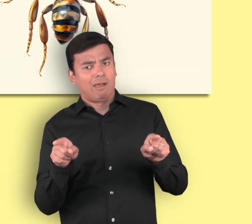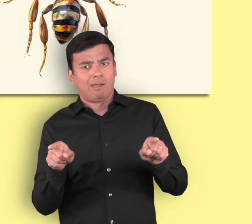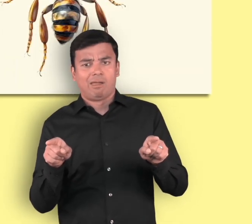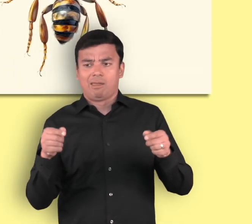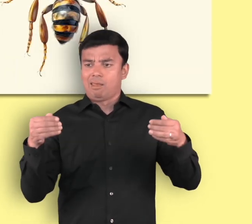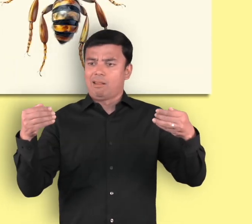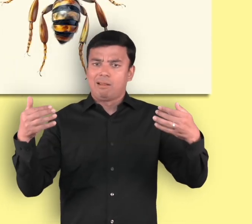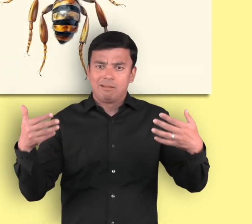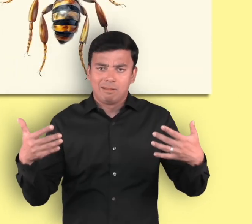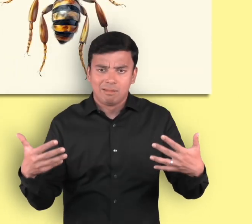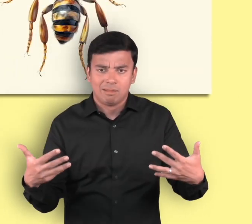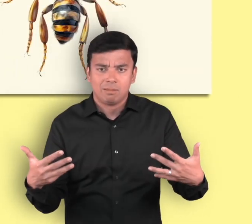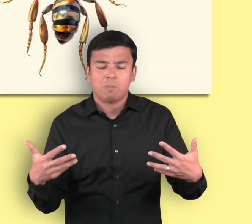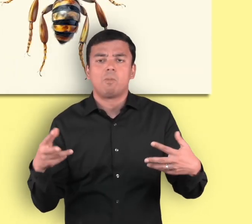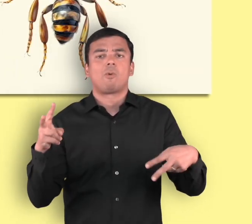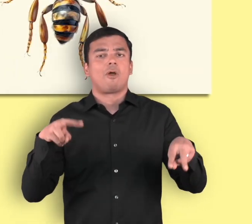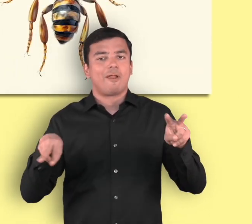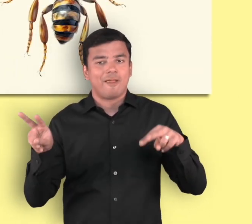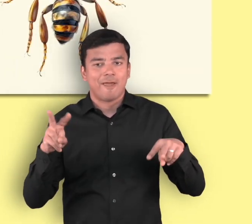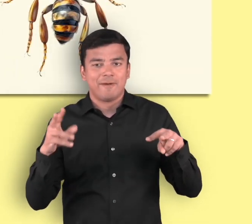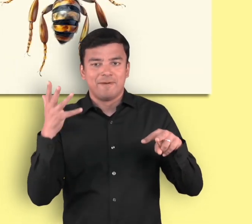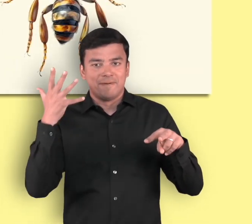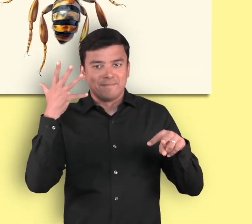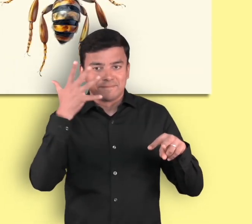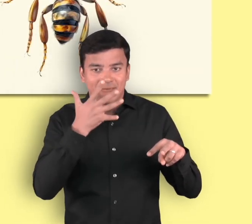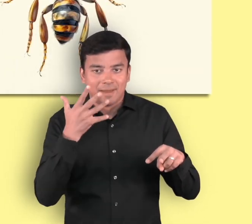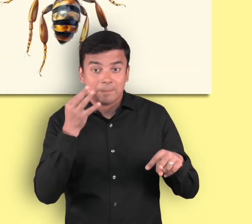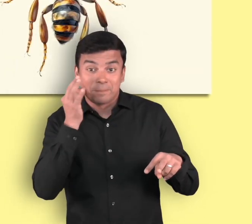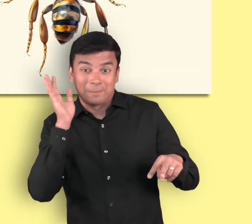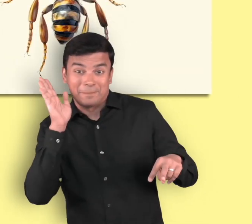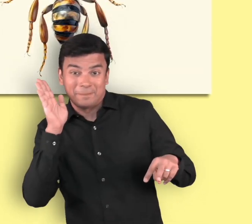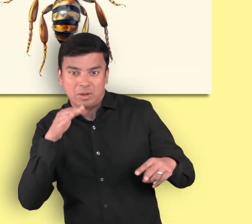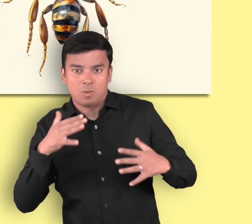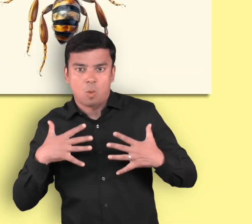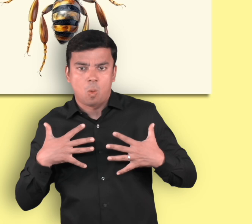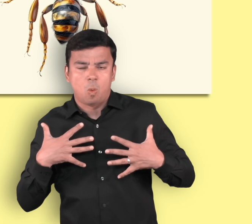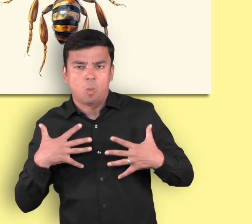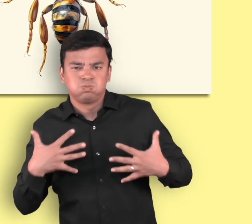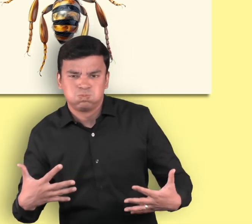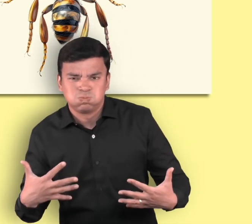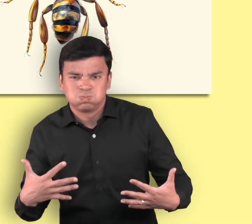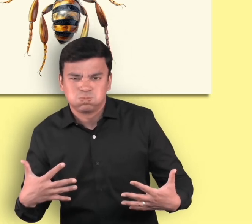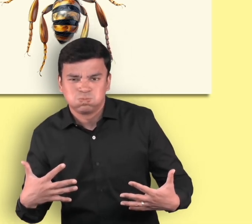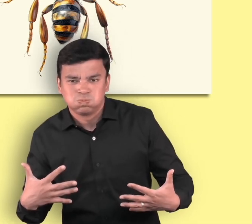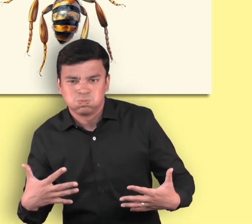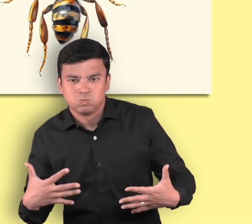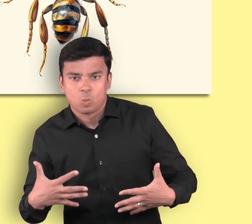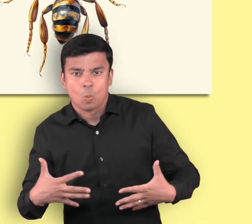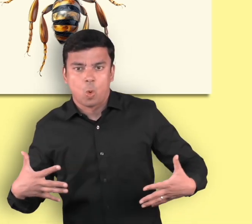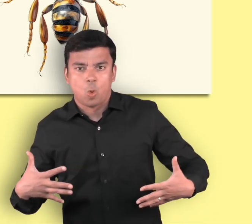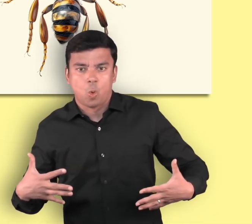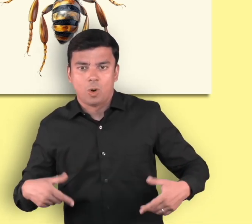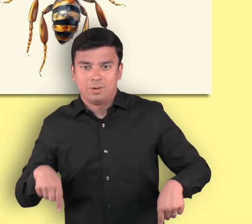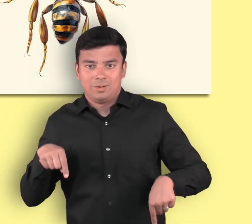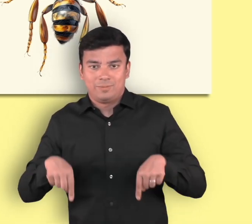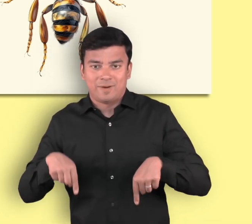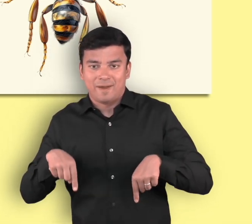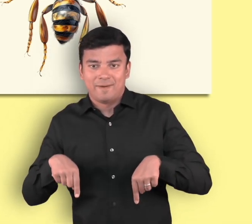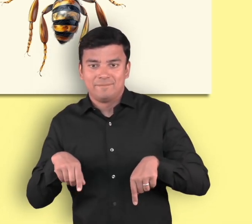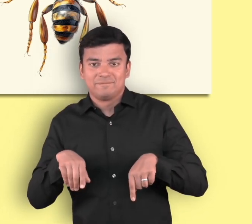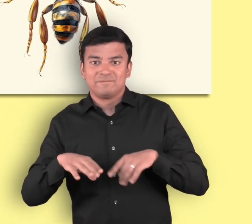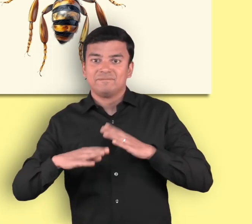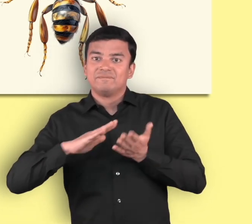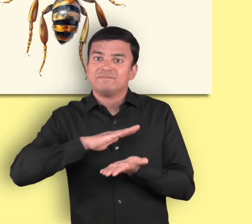First, you can look at their appearance. Bees have fuller bodies, flat legs, and are hairy,